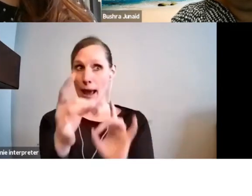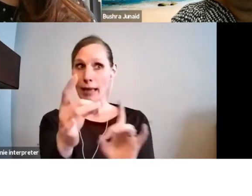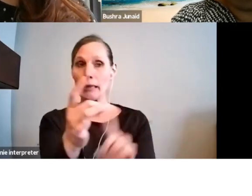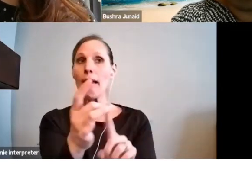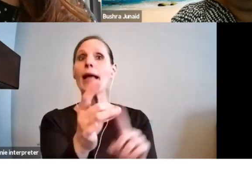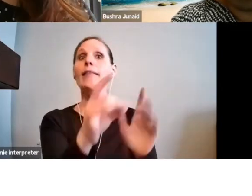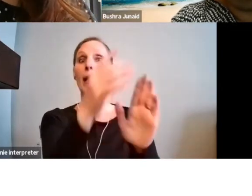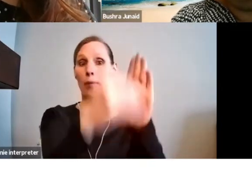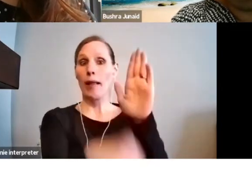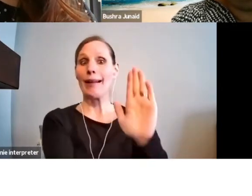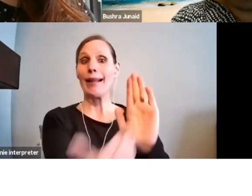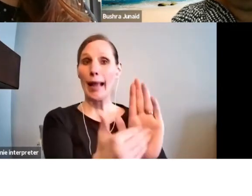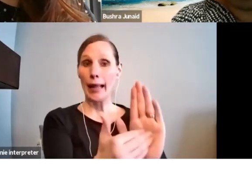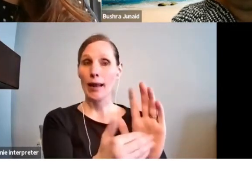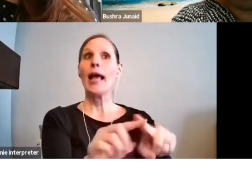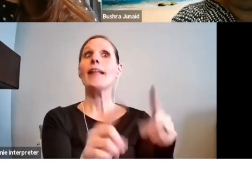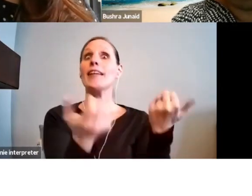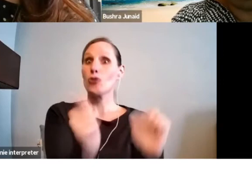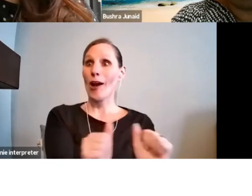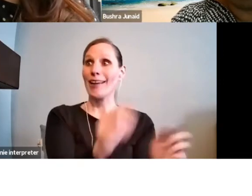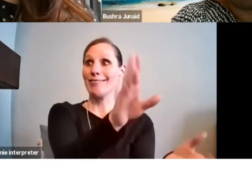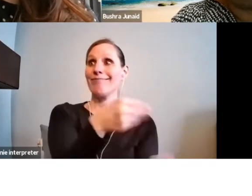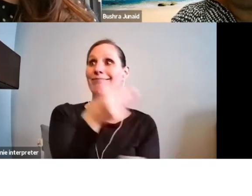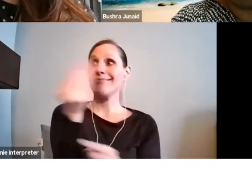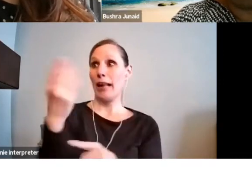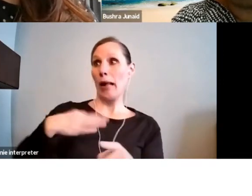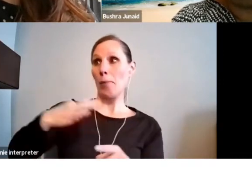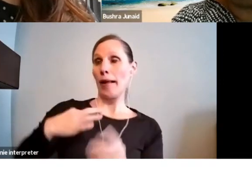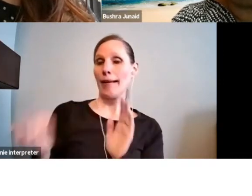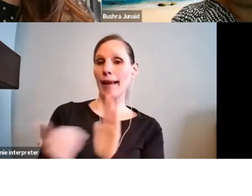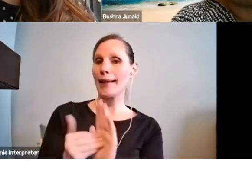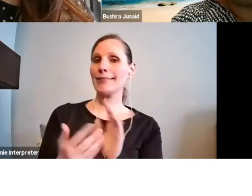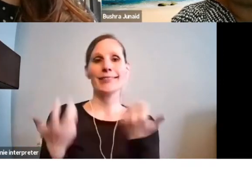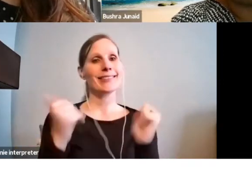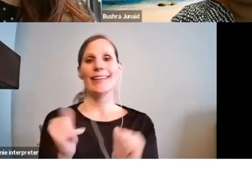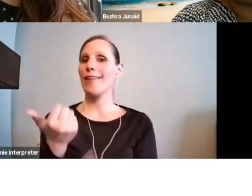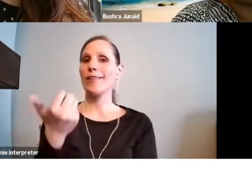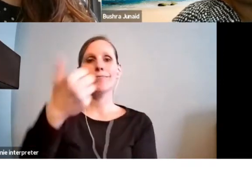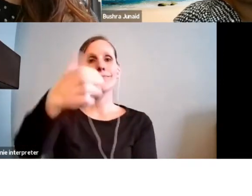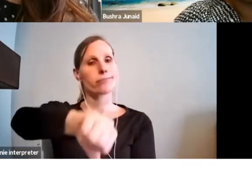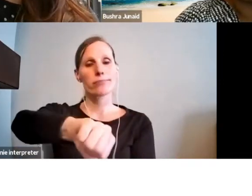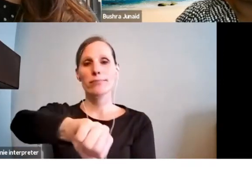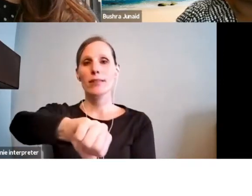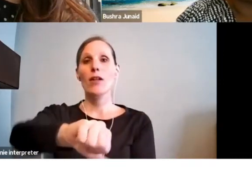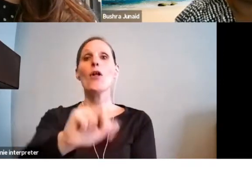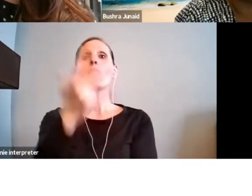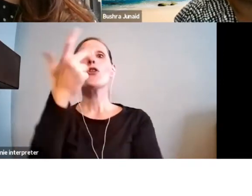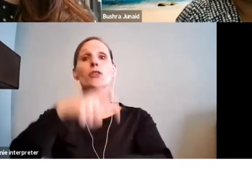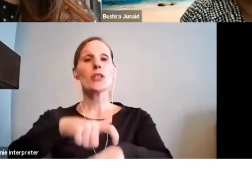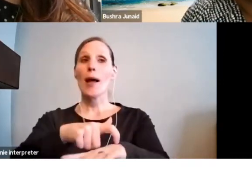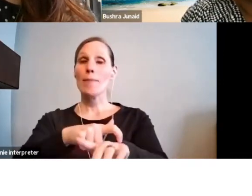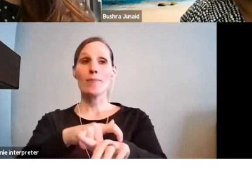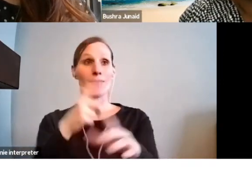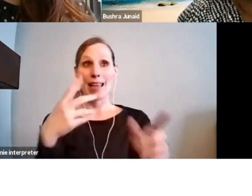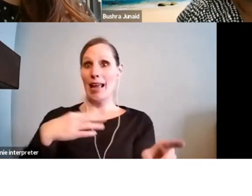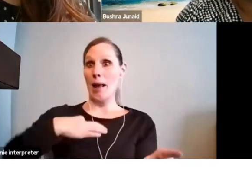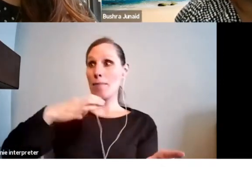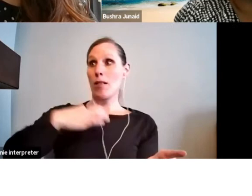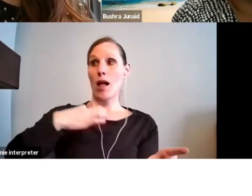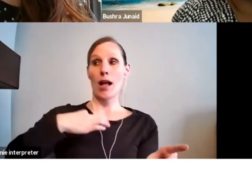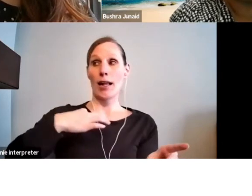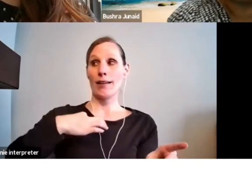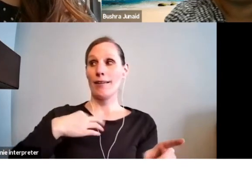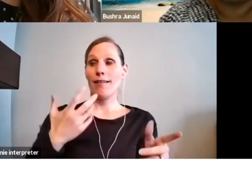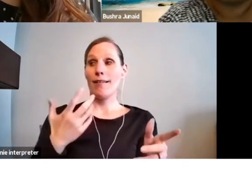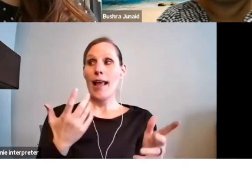but they were still unsuccessful. The third time they applied with no changes and were the top-ranked